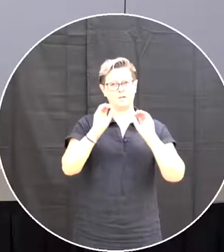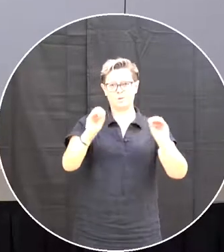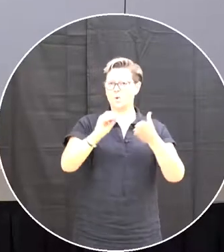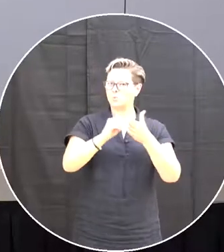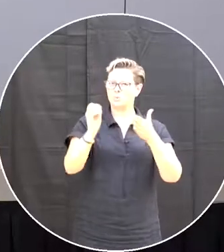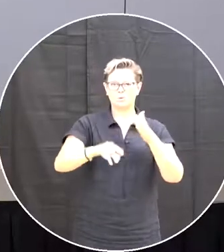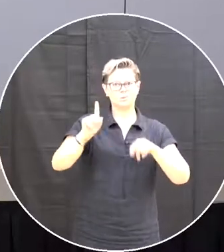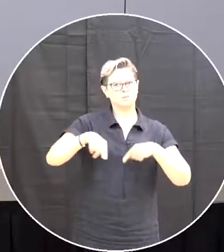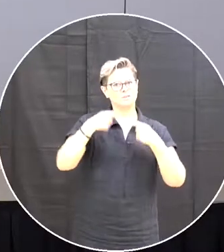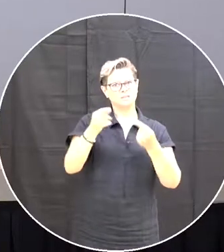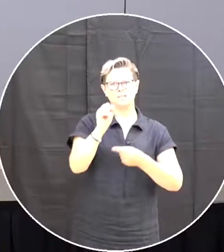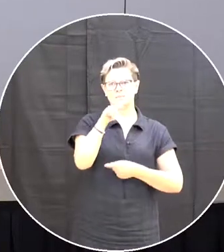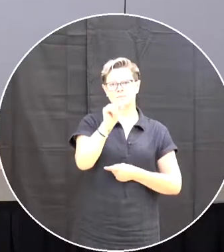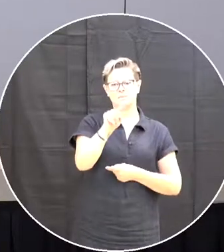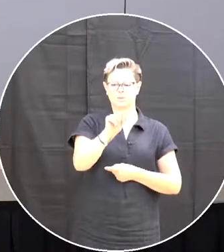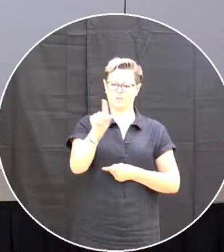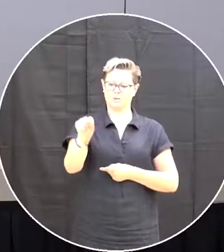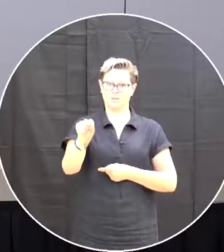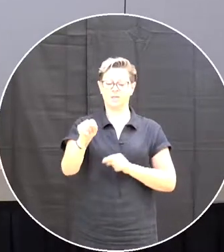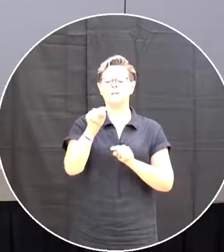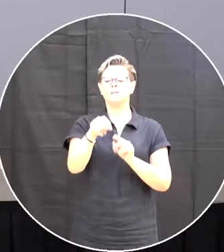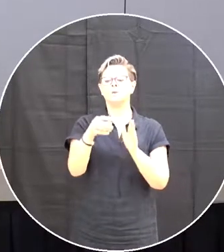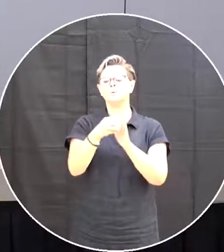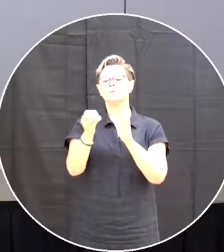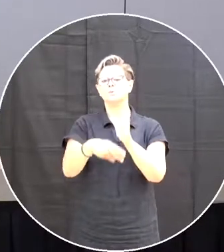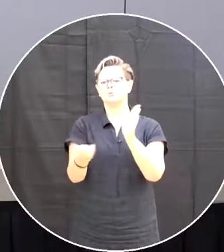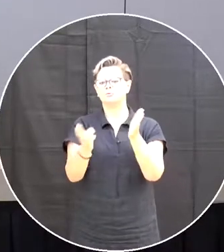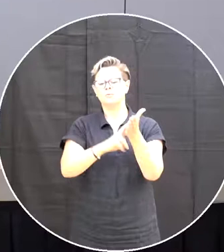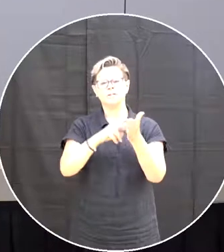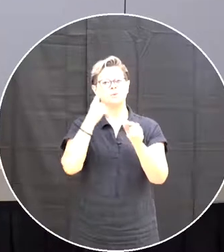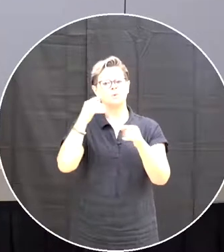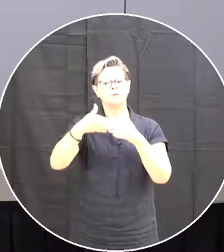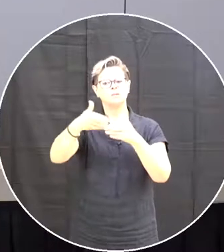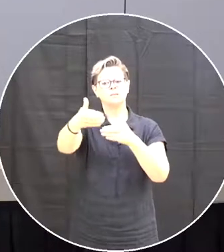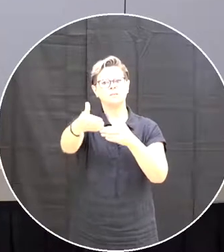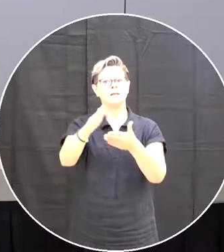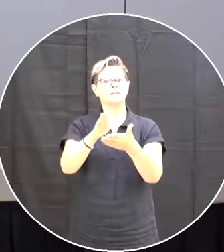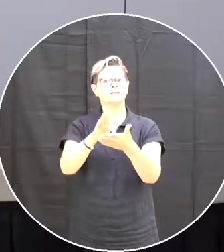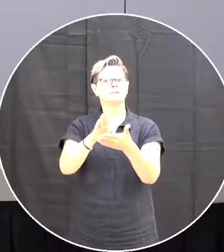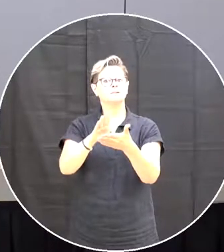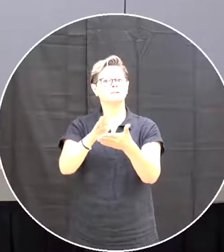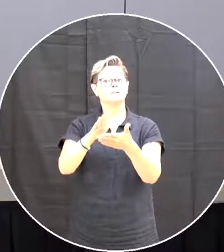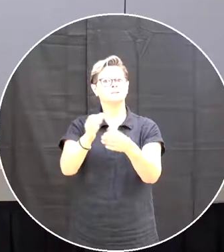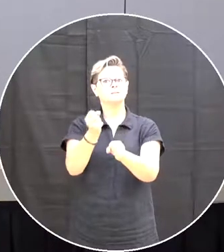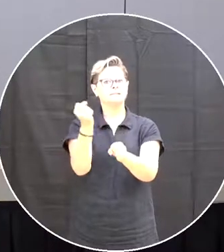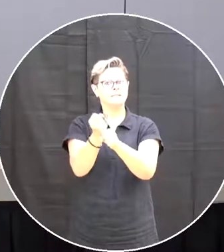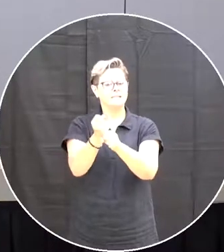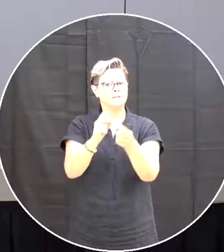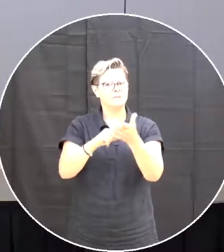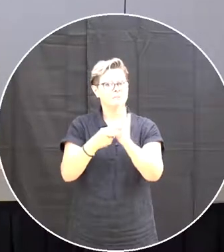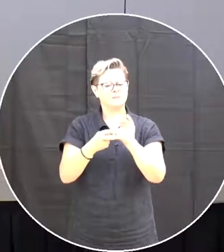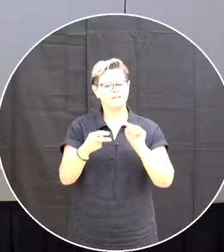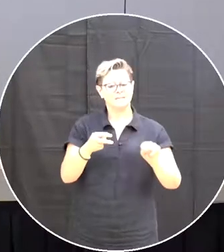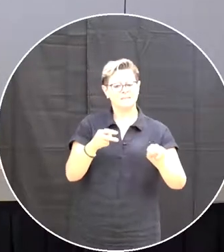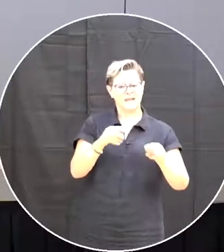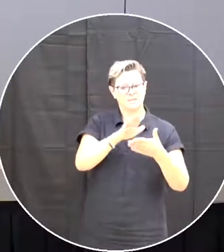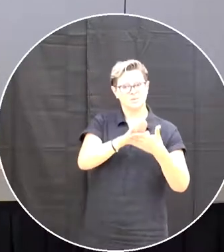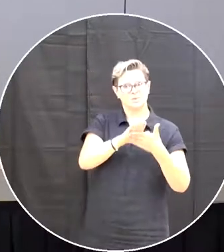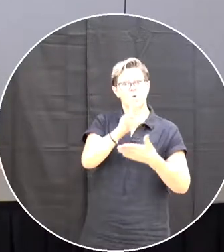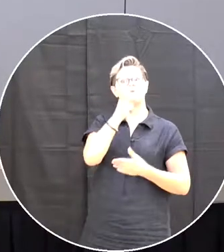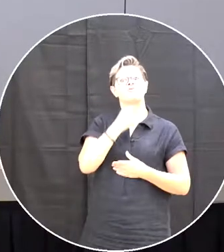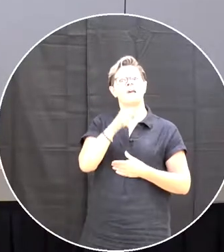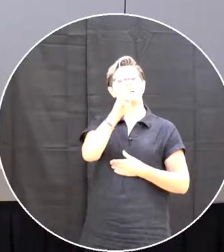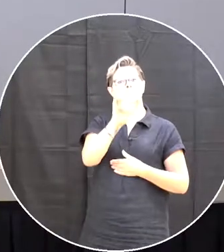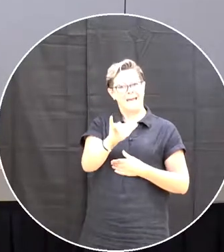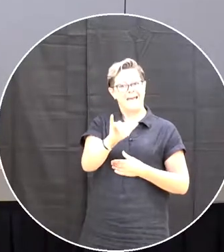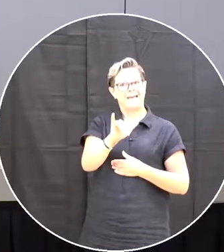2020 and no students registered for the coming school year be therefore resolved that robert rather raymond ward memorial schooled in norman